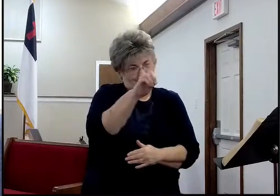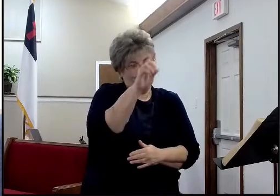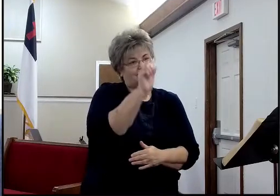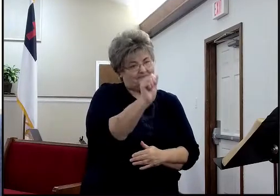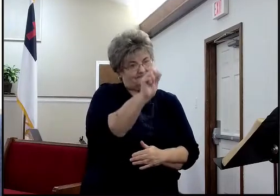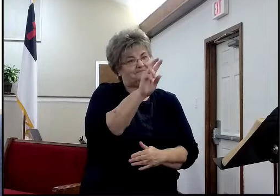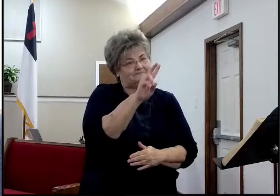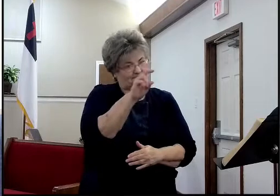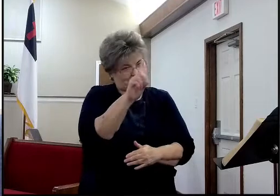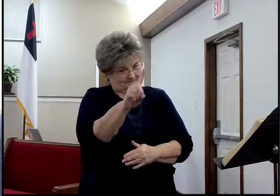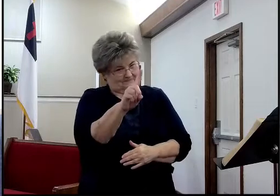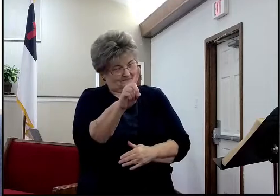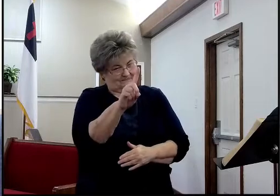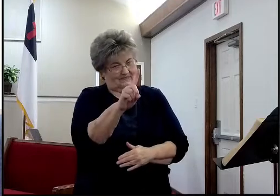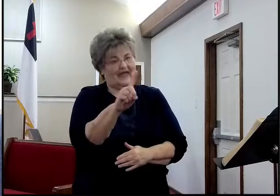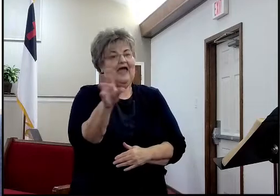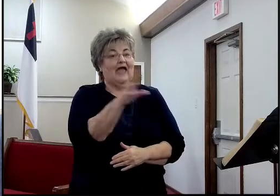Savior.